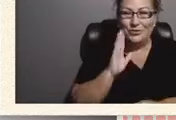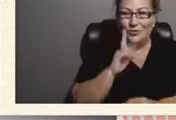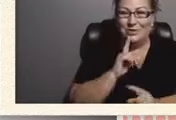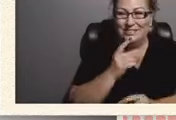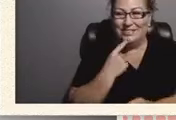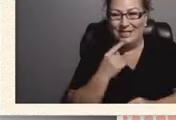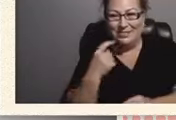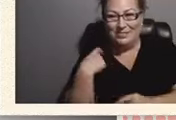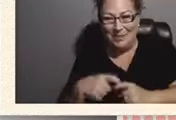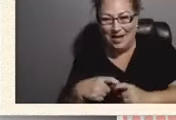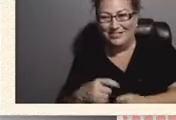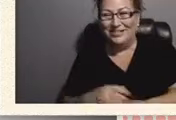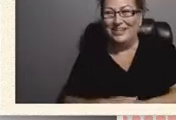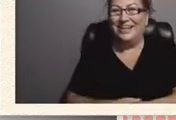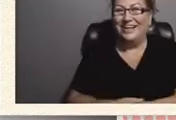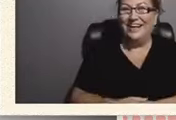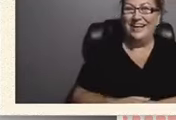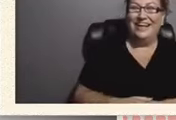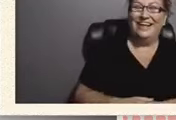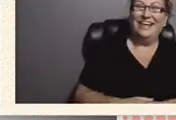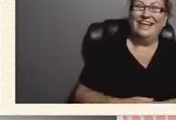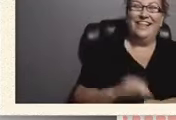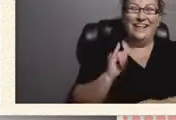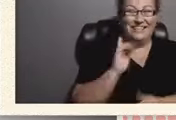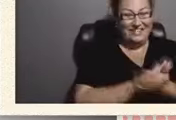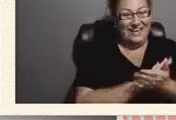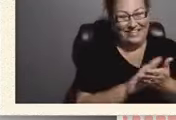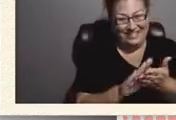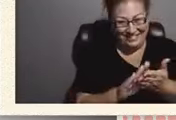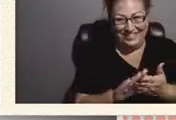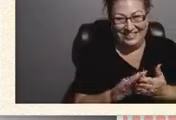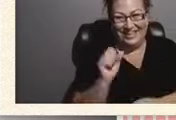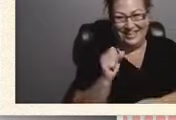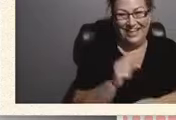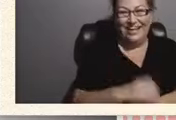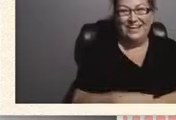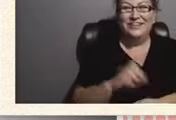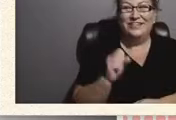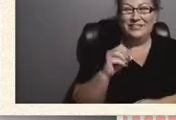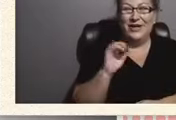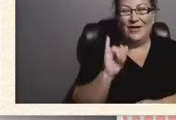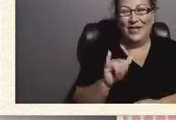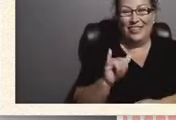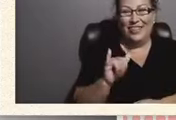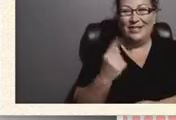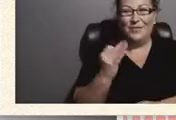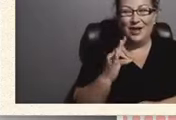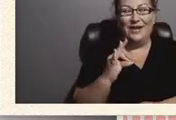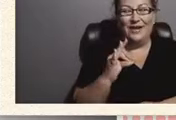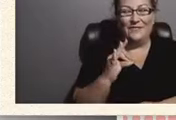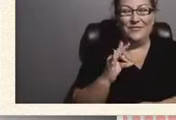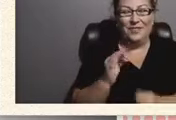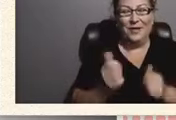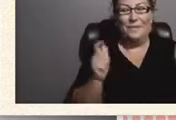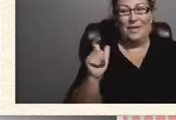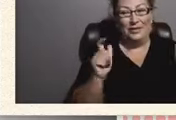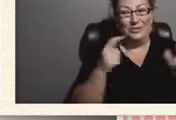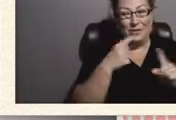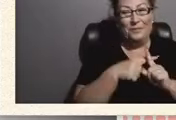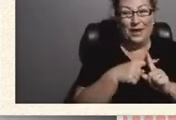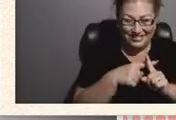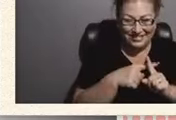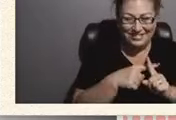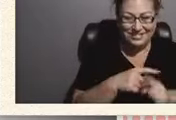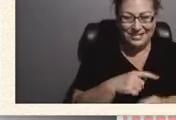that's nice no that was one of the major pluses and she's very